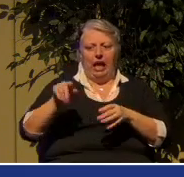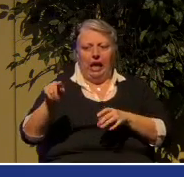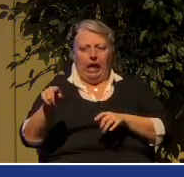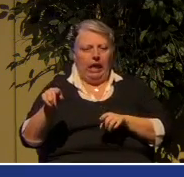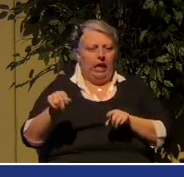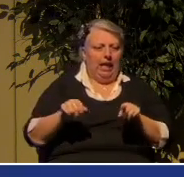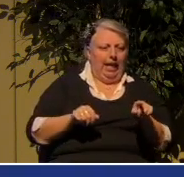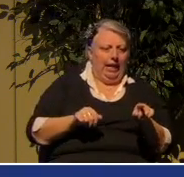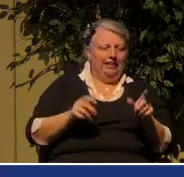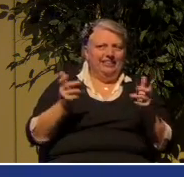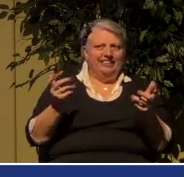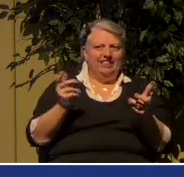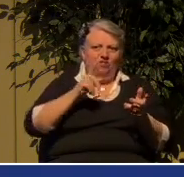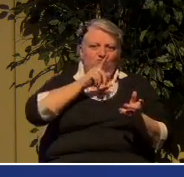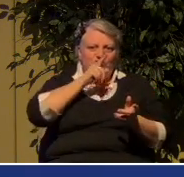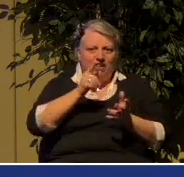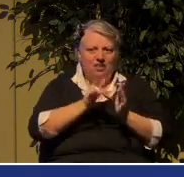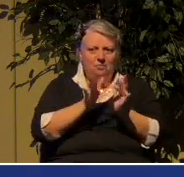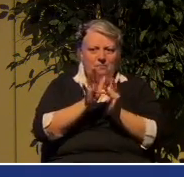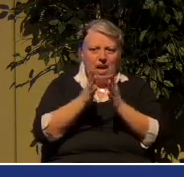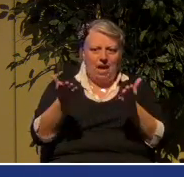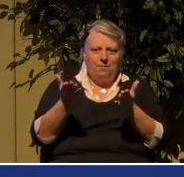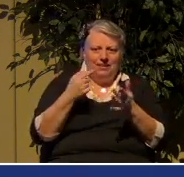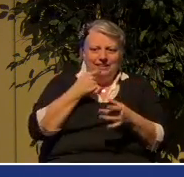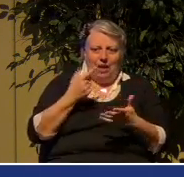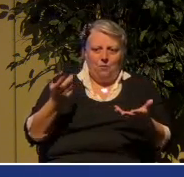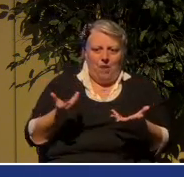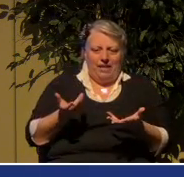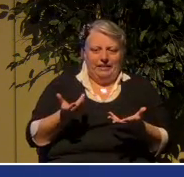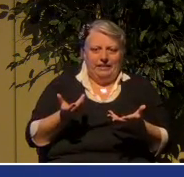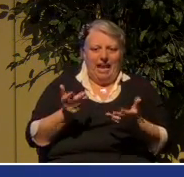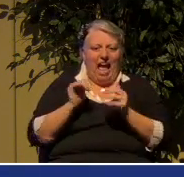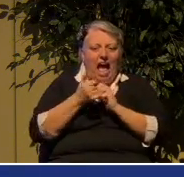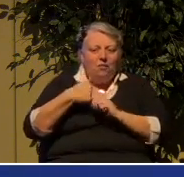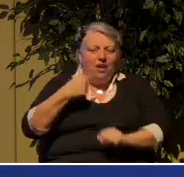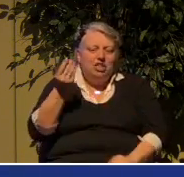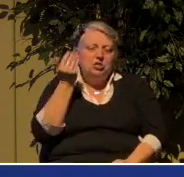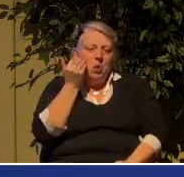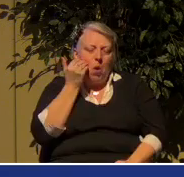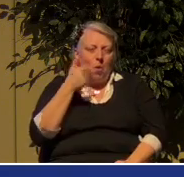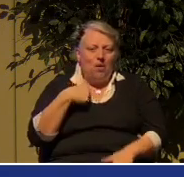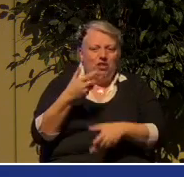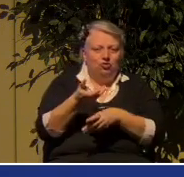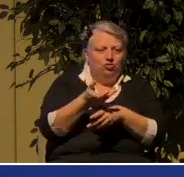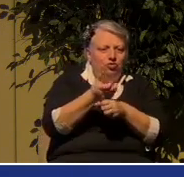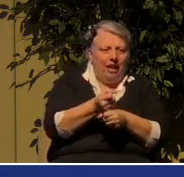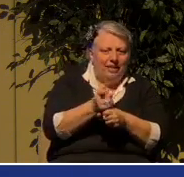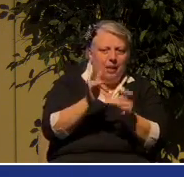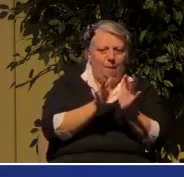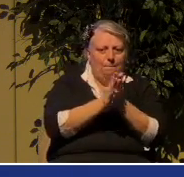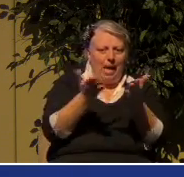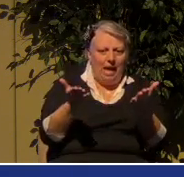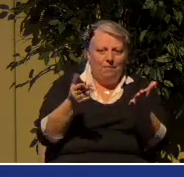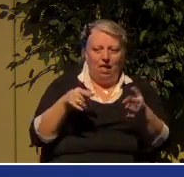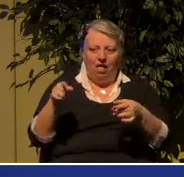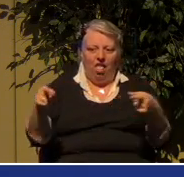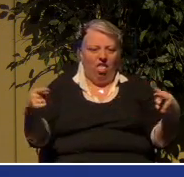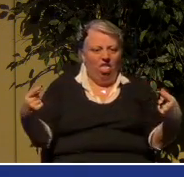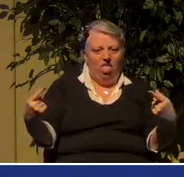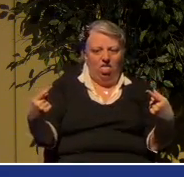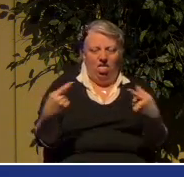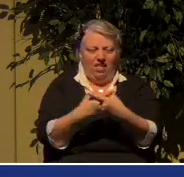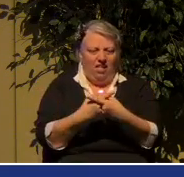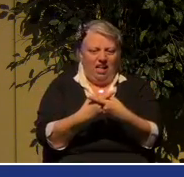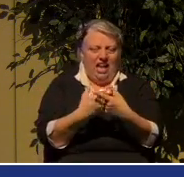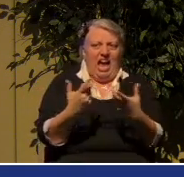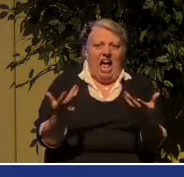What does the Bible really say? And how do I know that I can trust it when you've got so many different